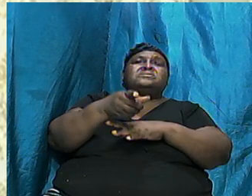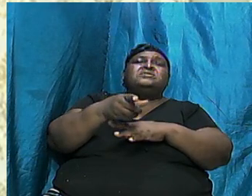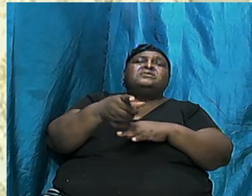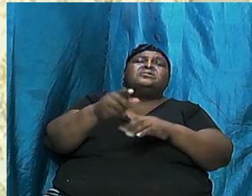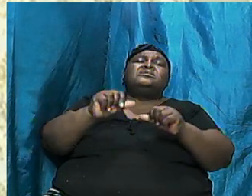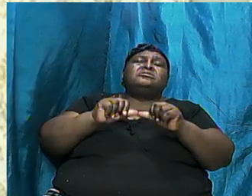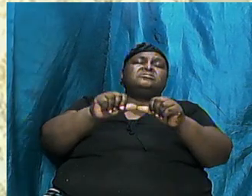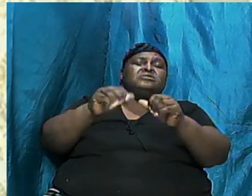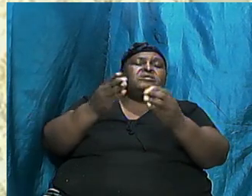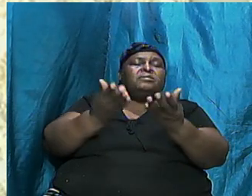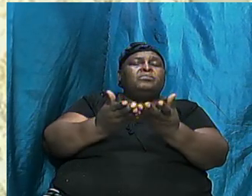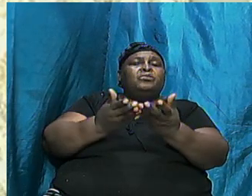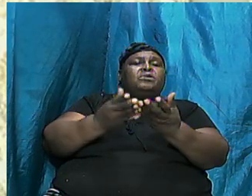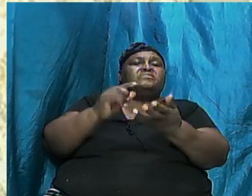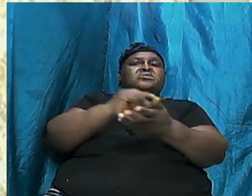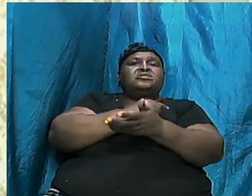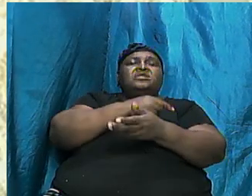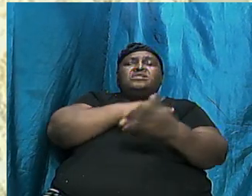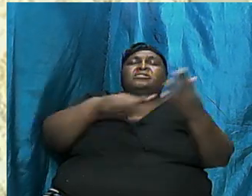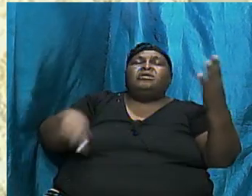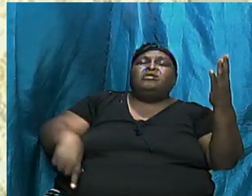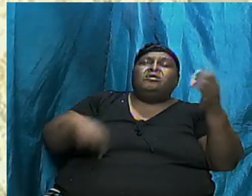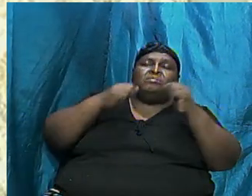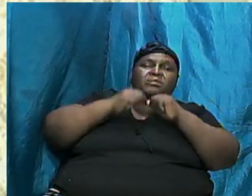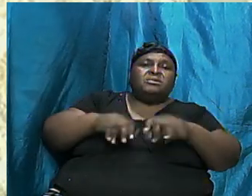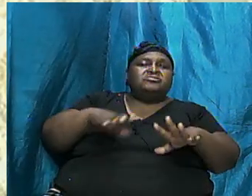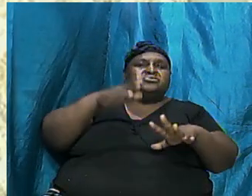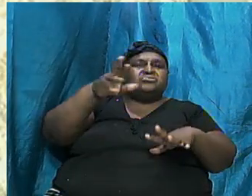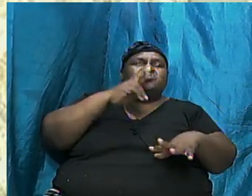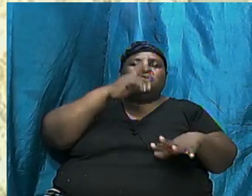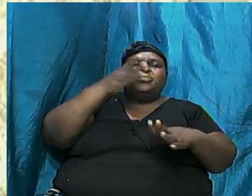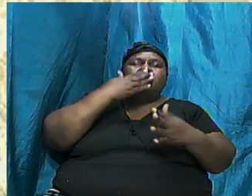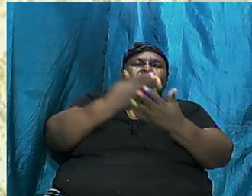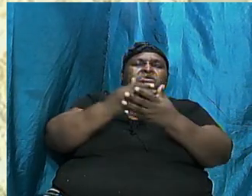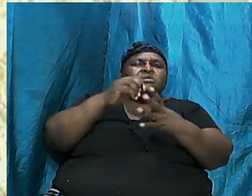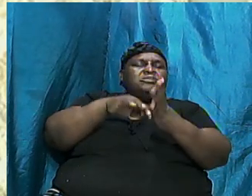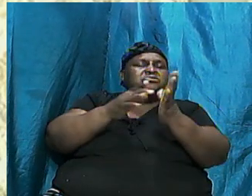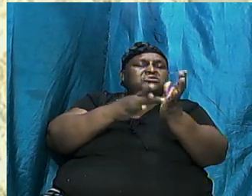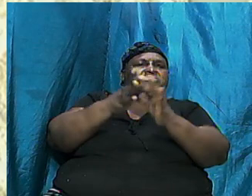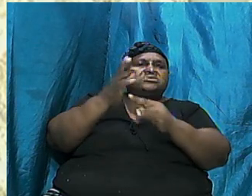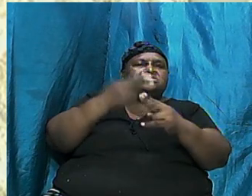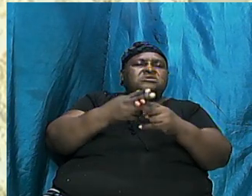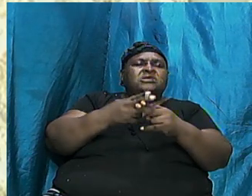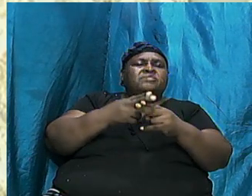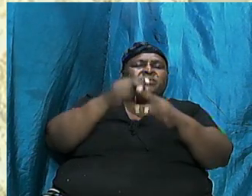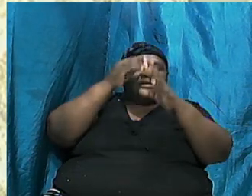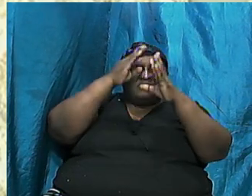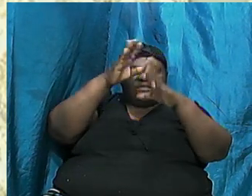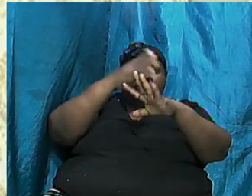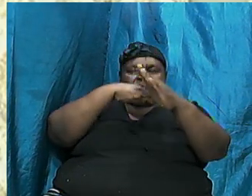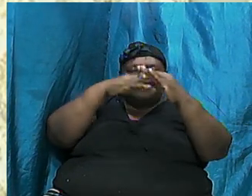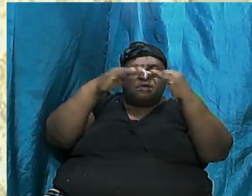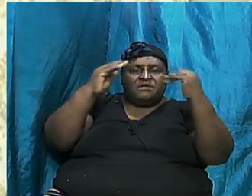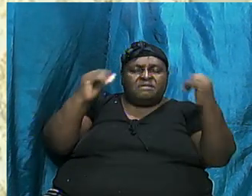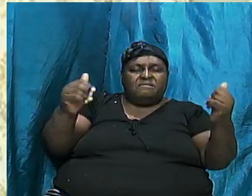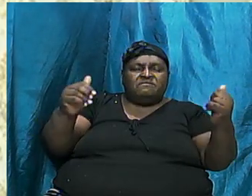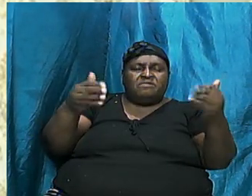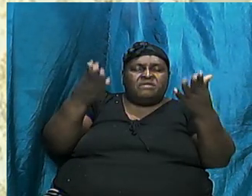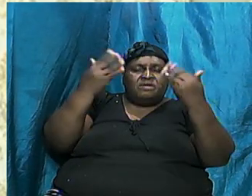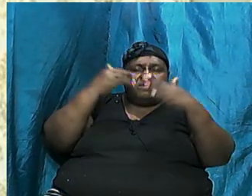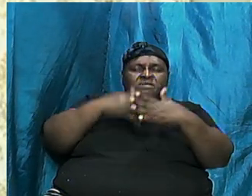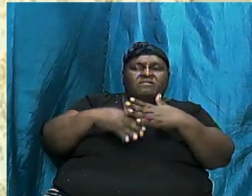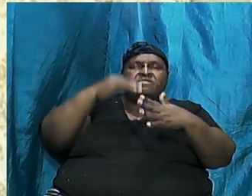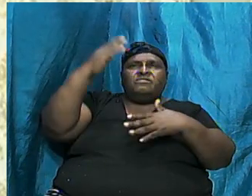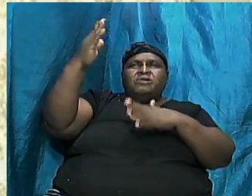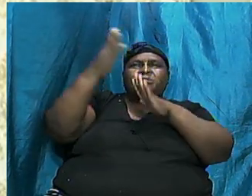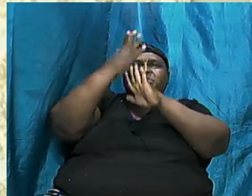Genesis The Lord Bless You Real Good In Jesus Name Let Us Pray Father In Heaven We Come Before Your